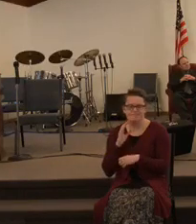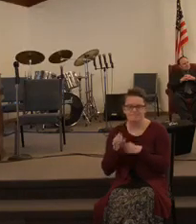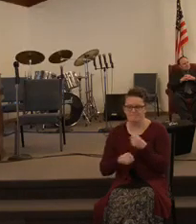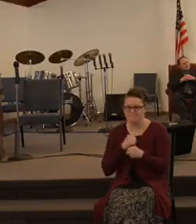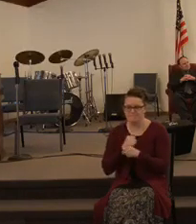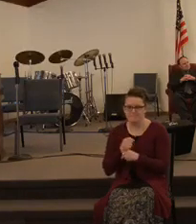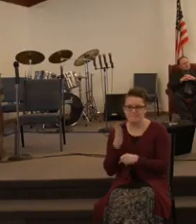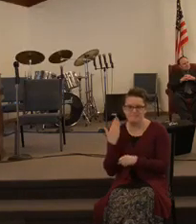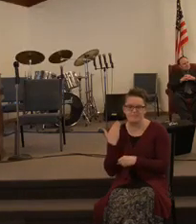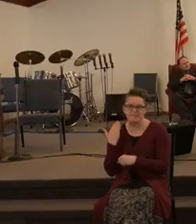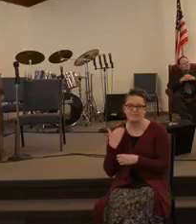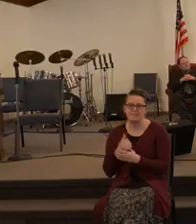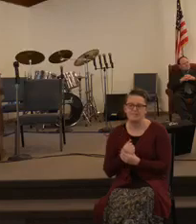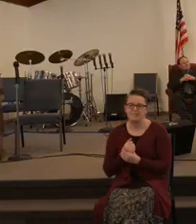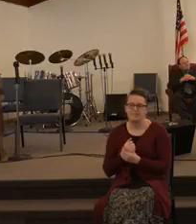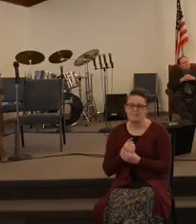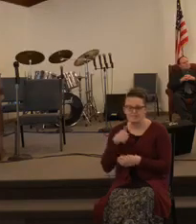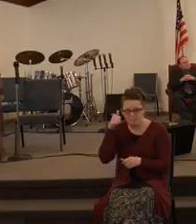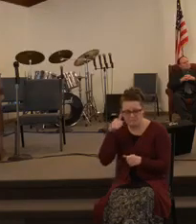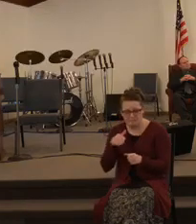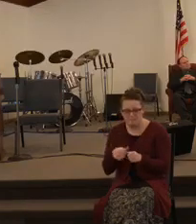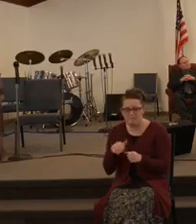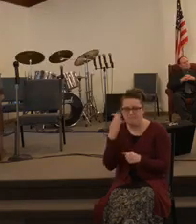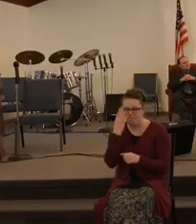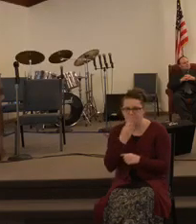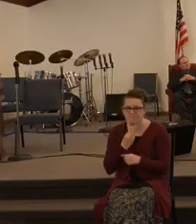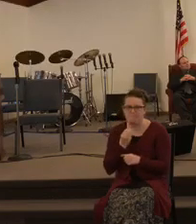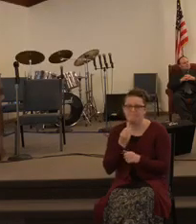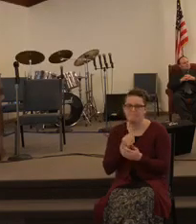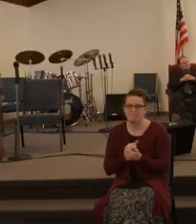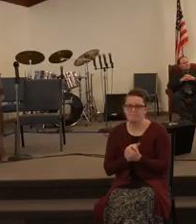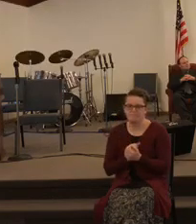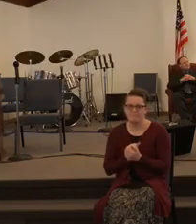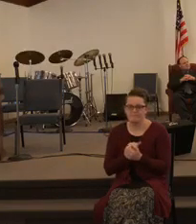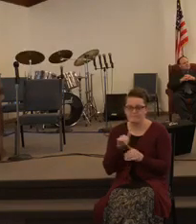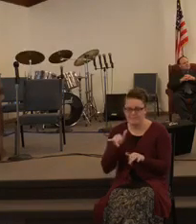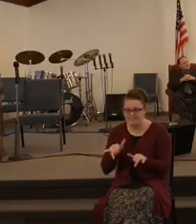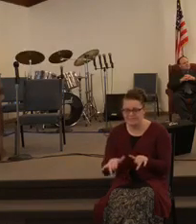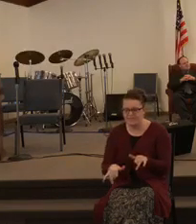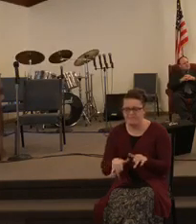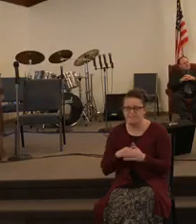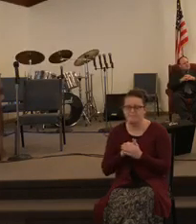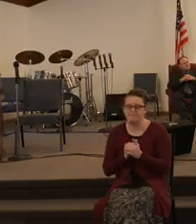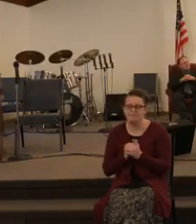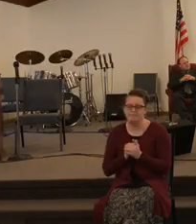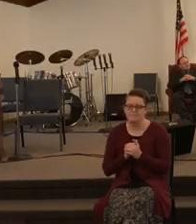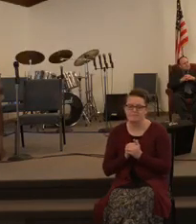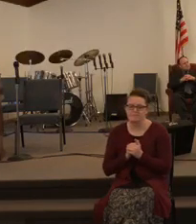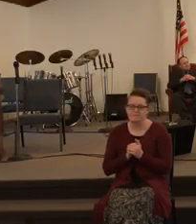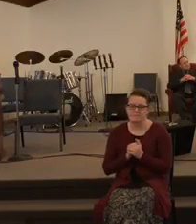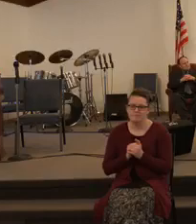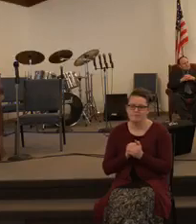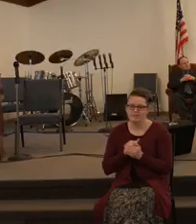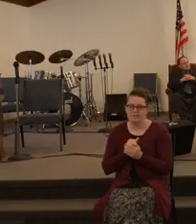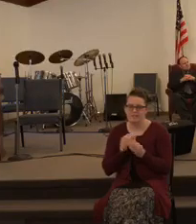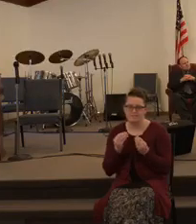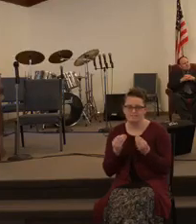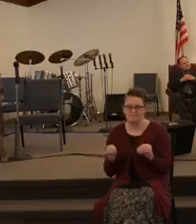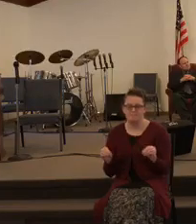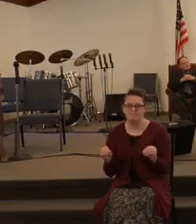how they linger. Right. And, oh, my, there's nothing that can replace